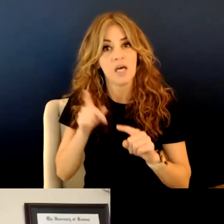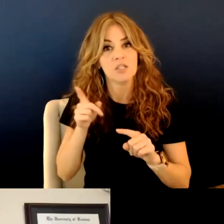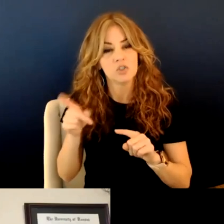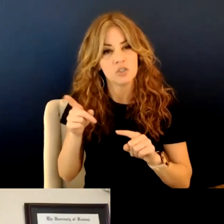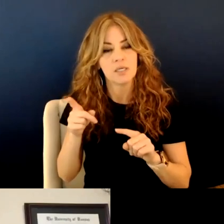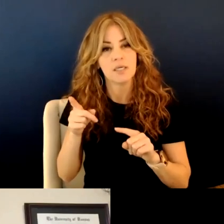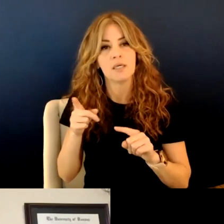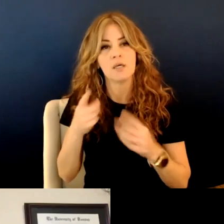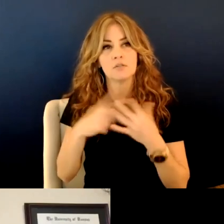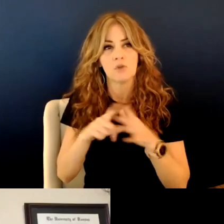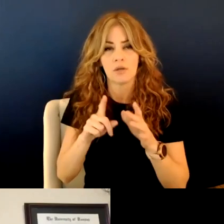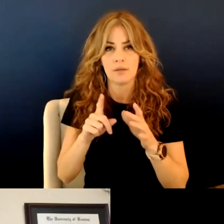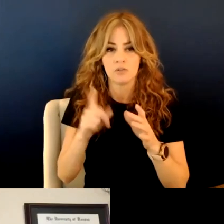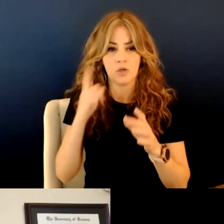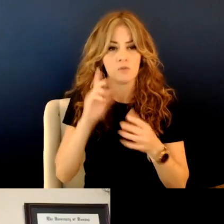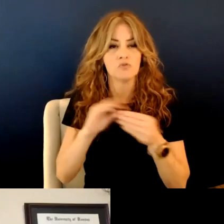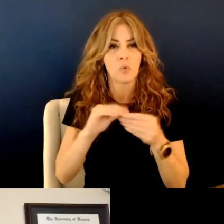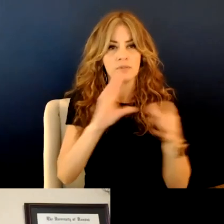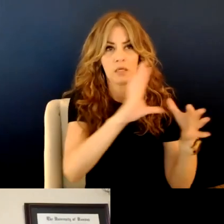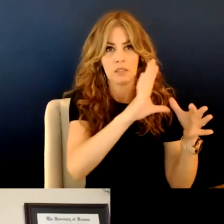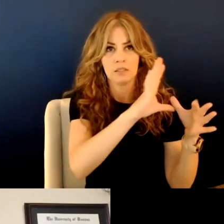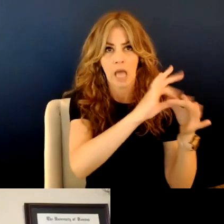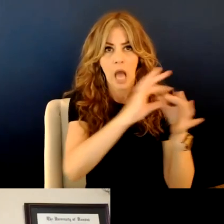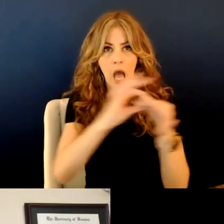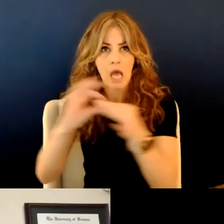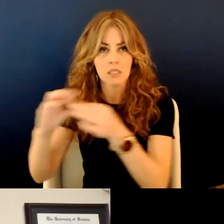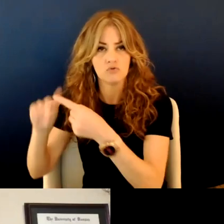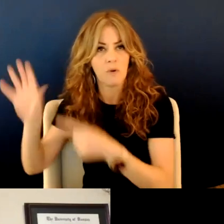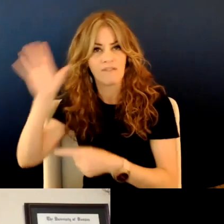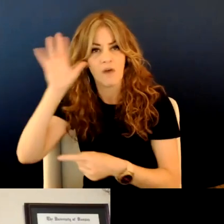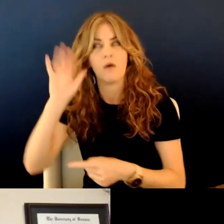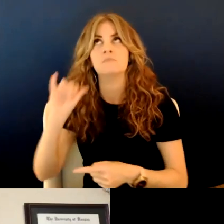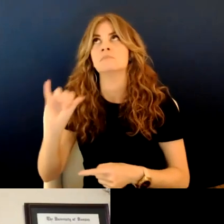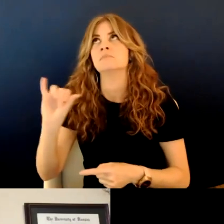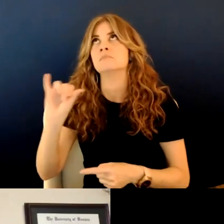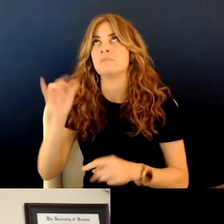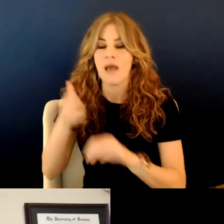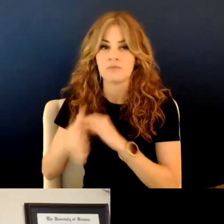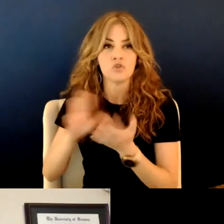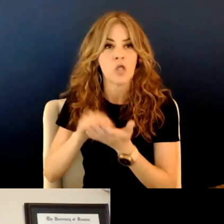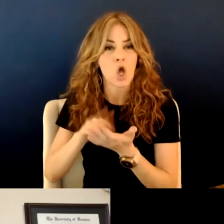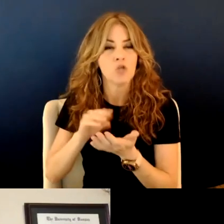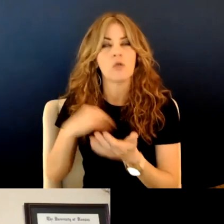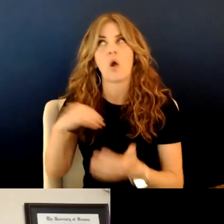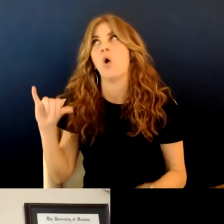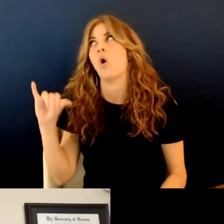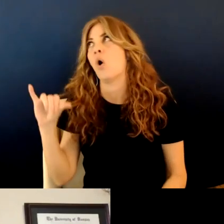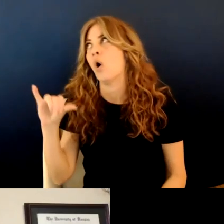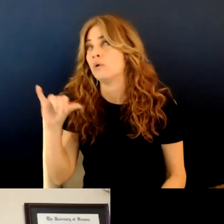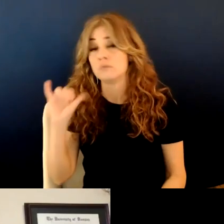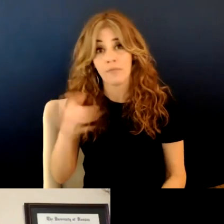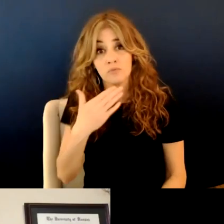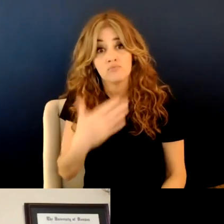together all of these things about her own dad, um, that suddenly made sense after starting to learn these things. So that went well.